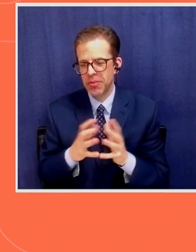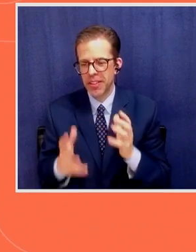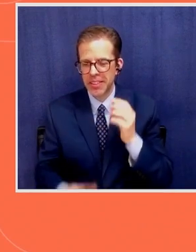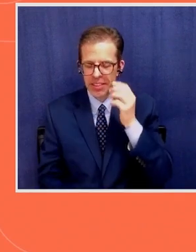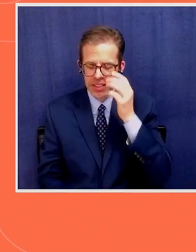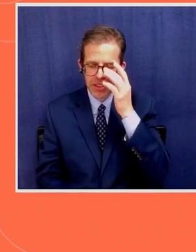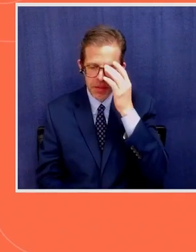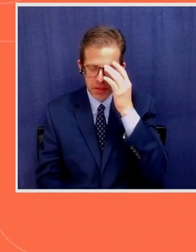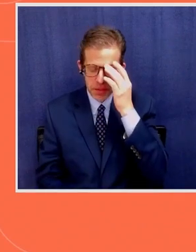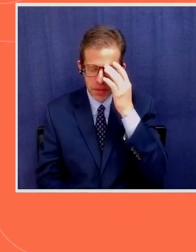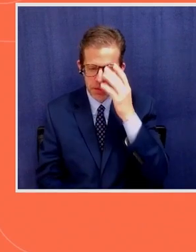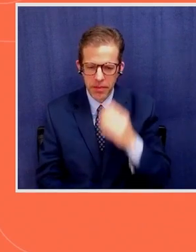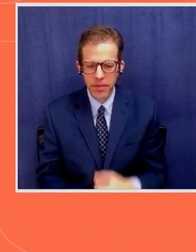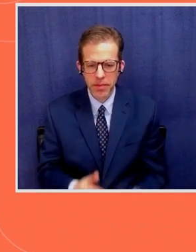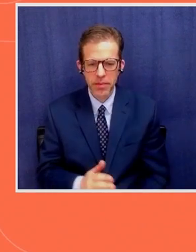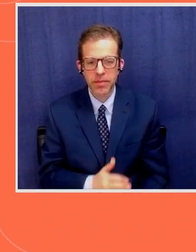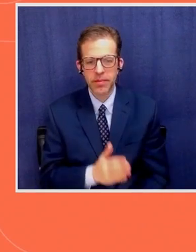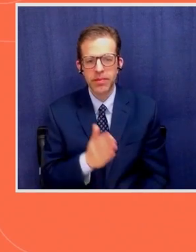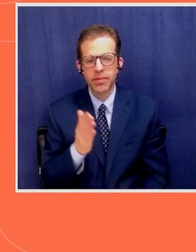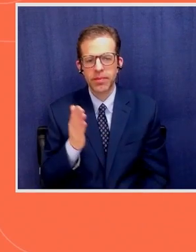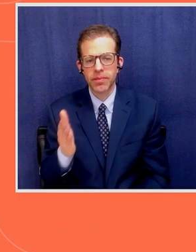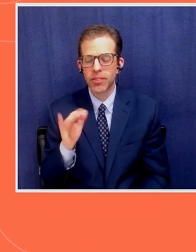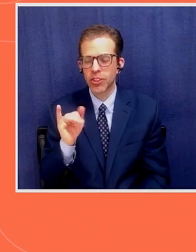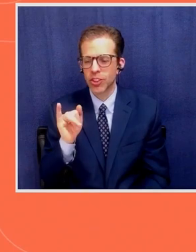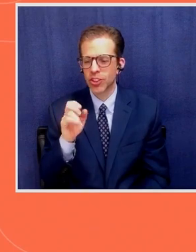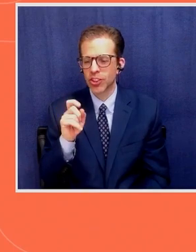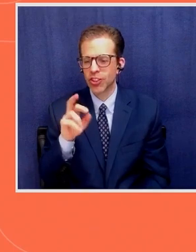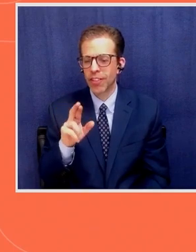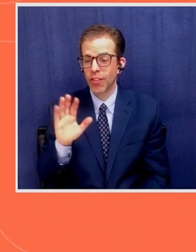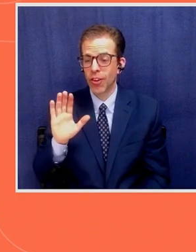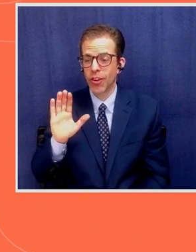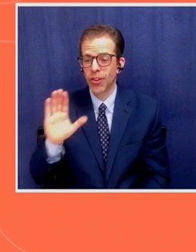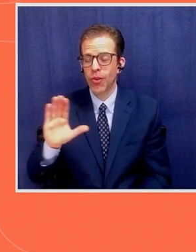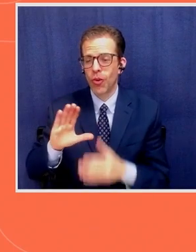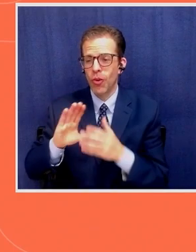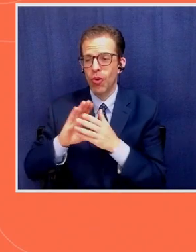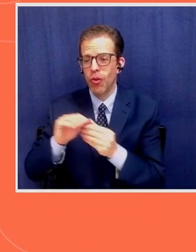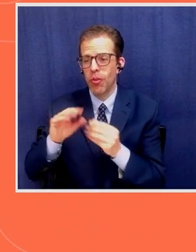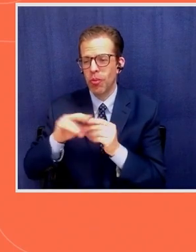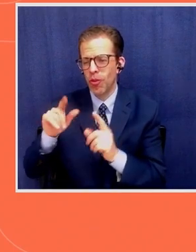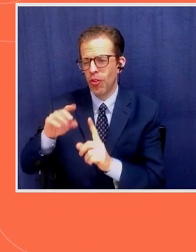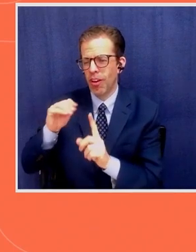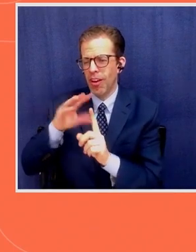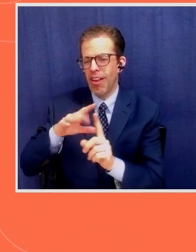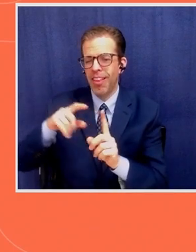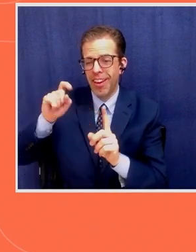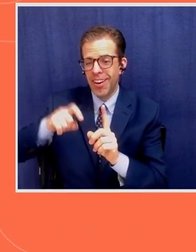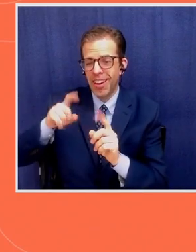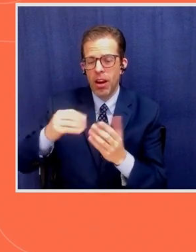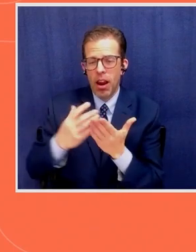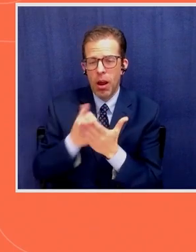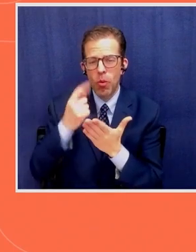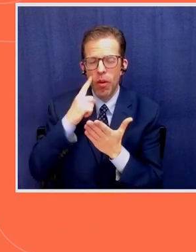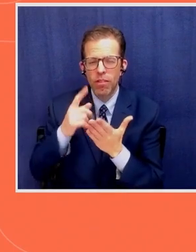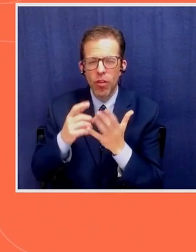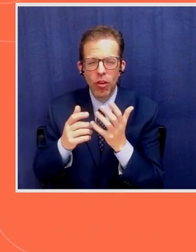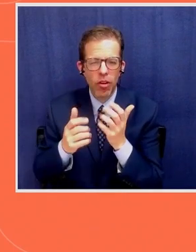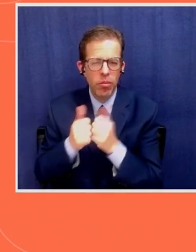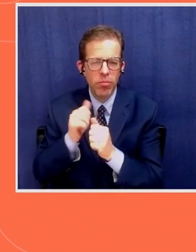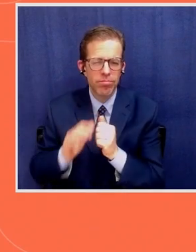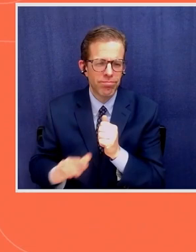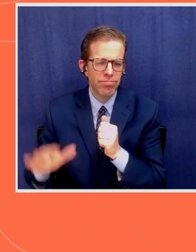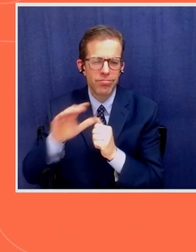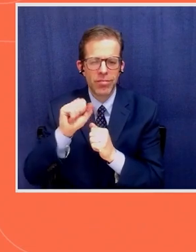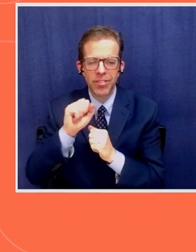Jennifer, in your remarks, you have highlighted the need and opportunities to promote sustainability across entire supply